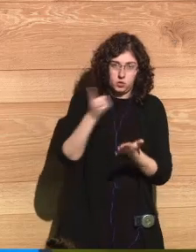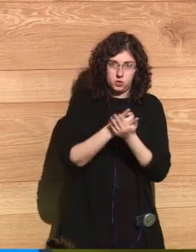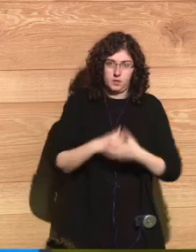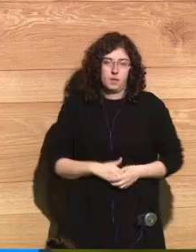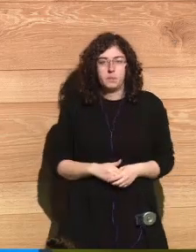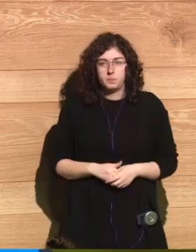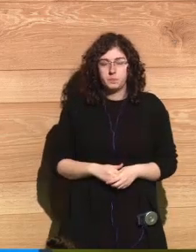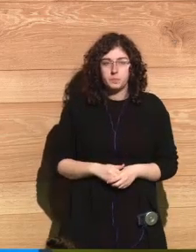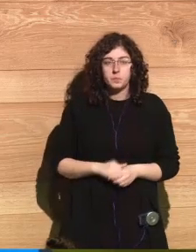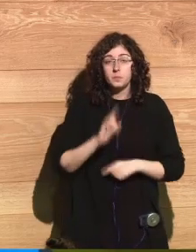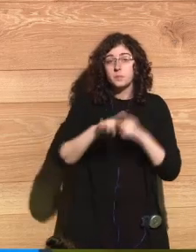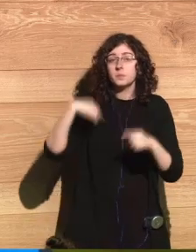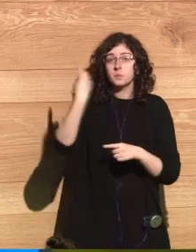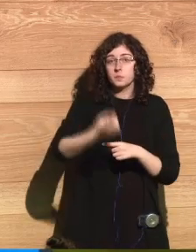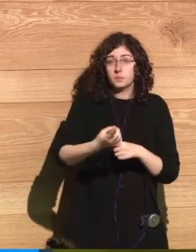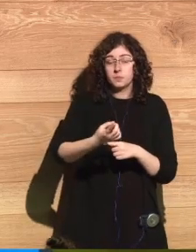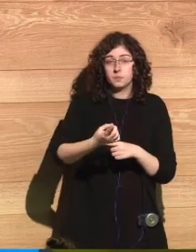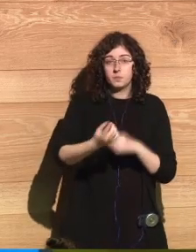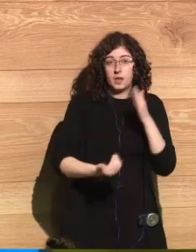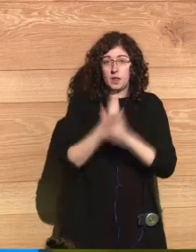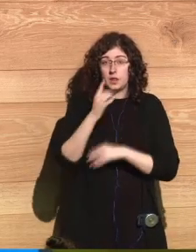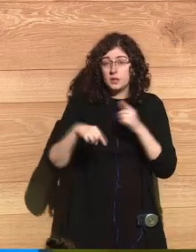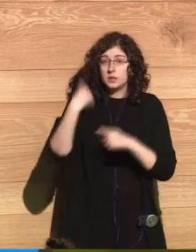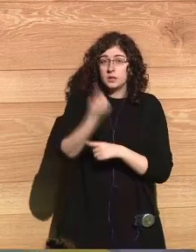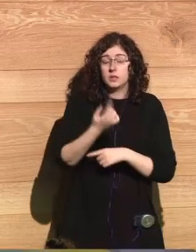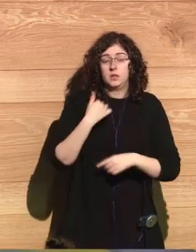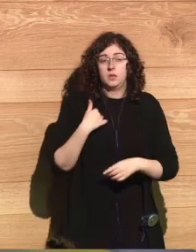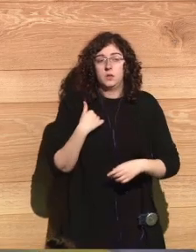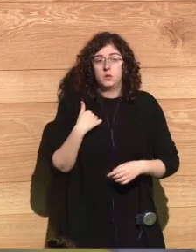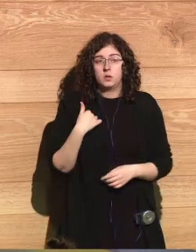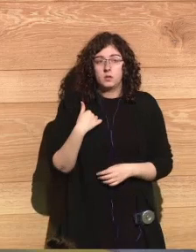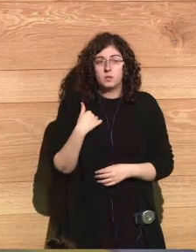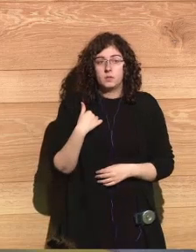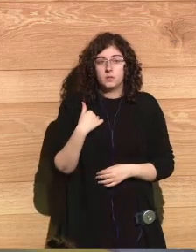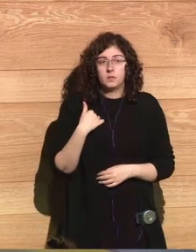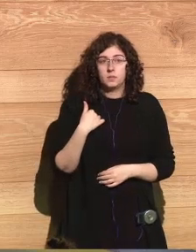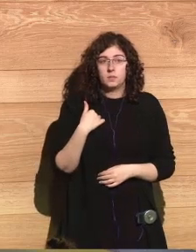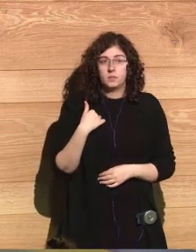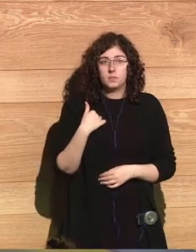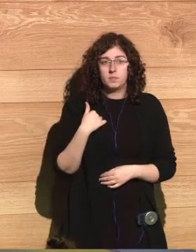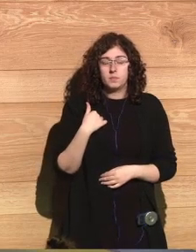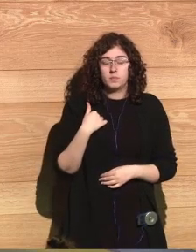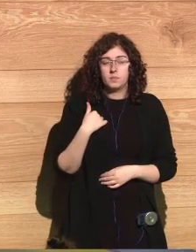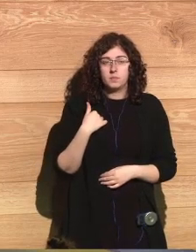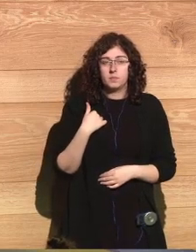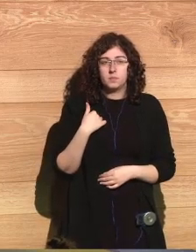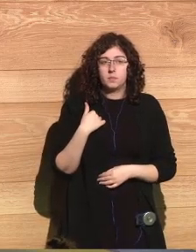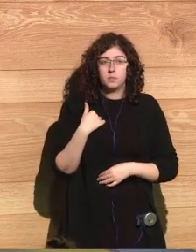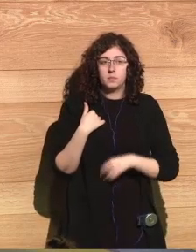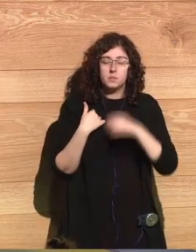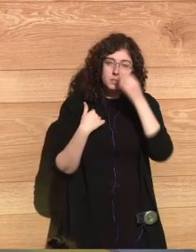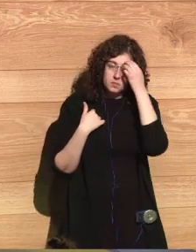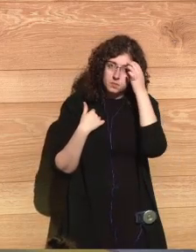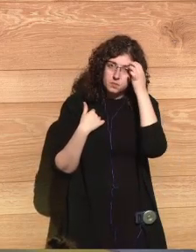attending in the United States. I was faced with the decision to make. I just arrived.